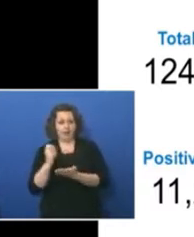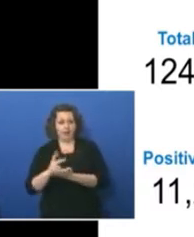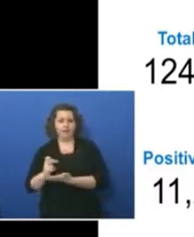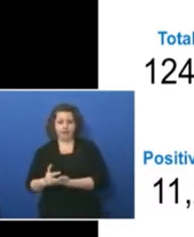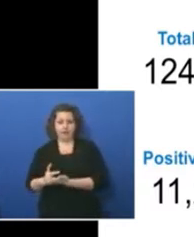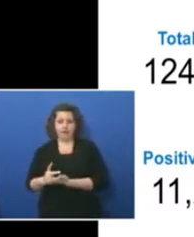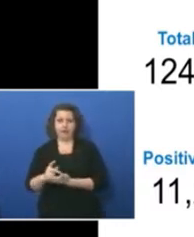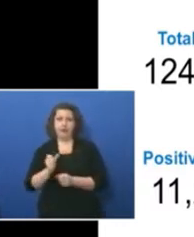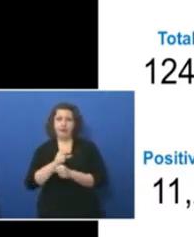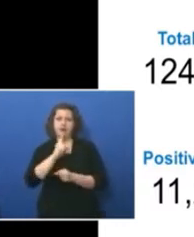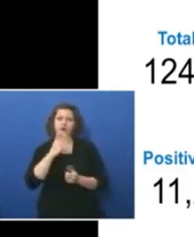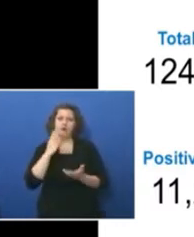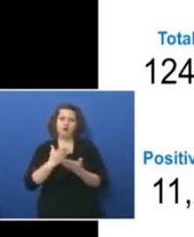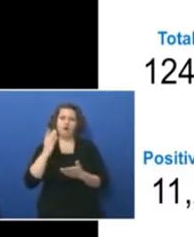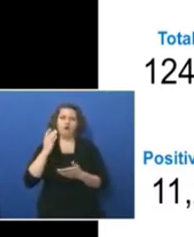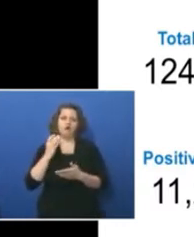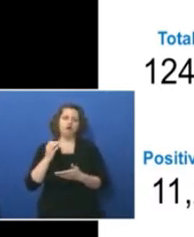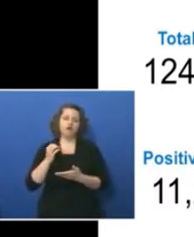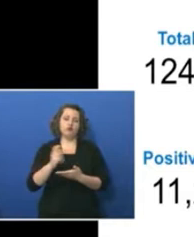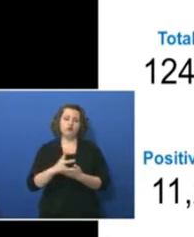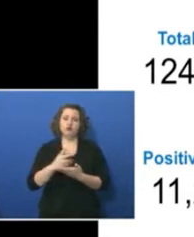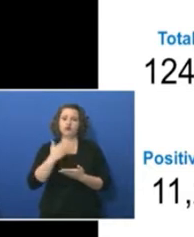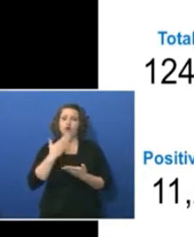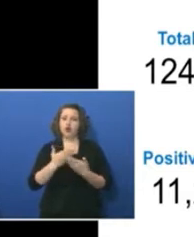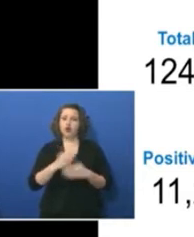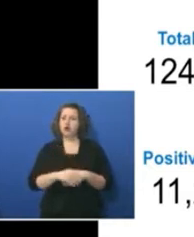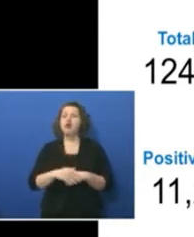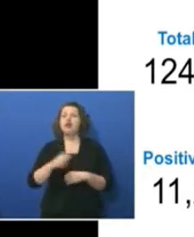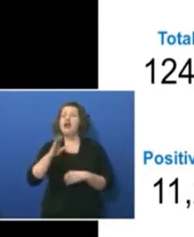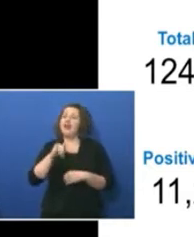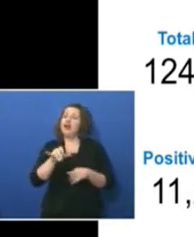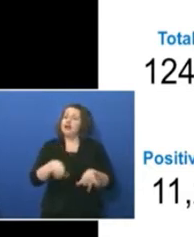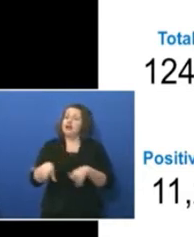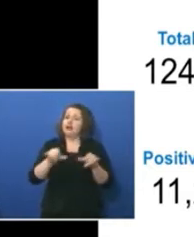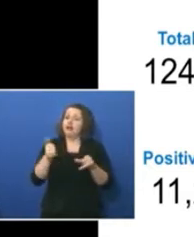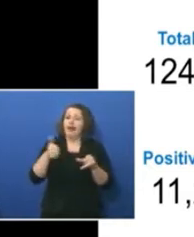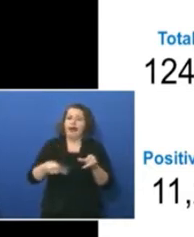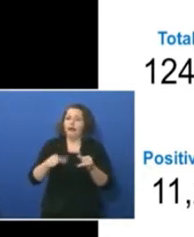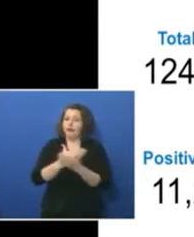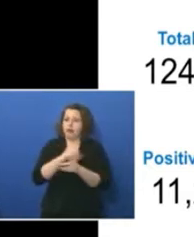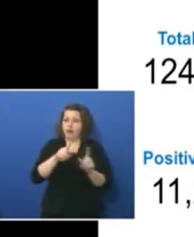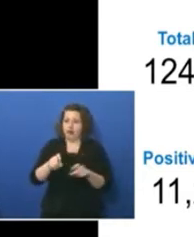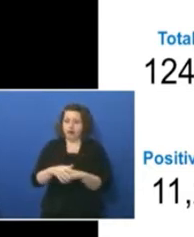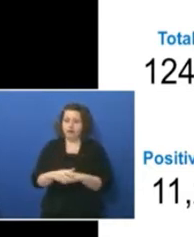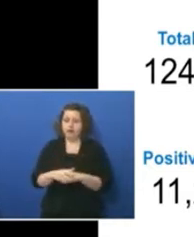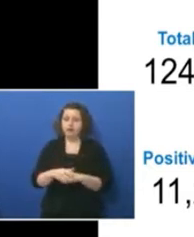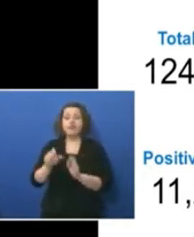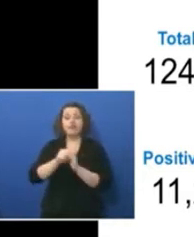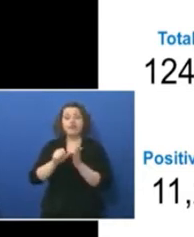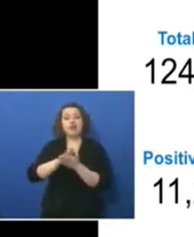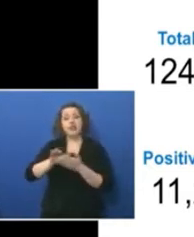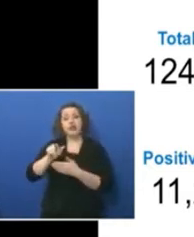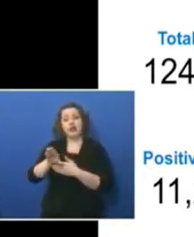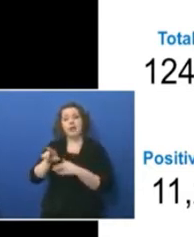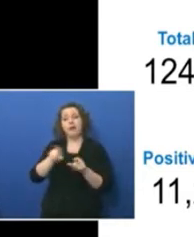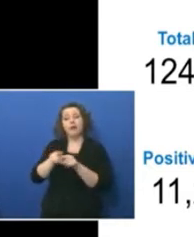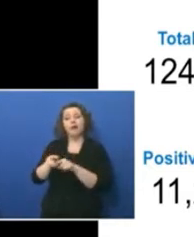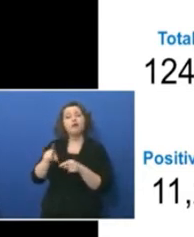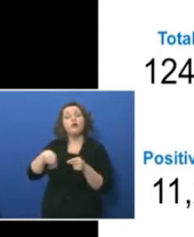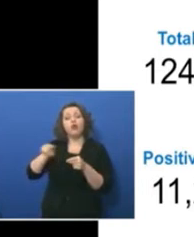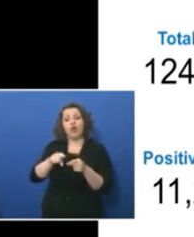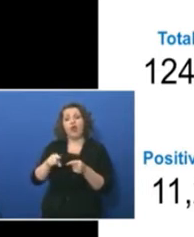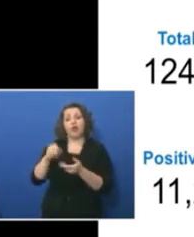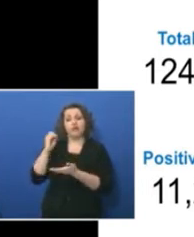which is standard whenever a new test is introduced at a lab. The State Hygienic Lab also went through a